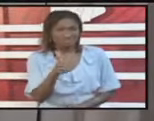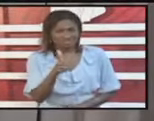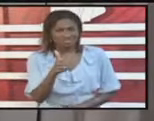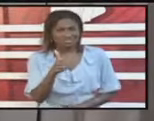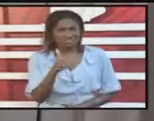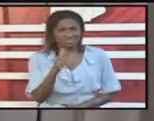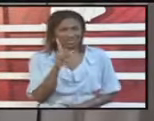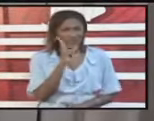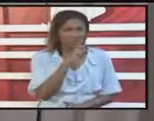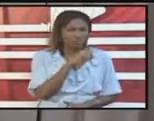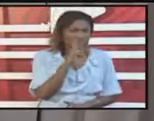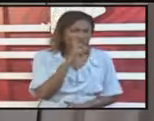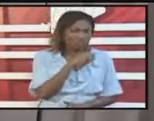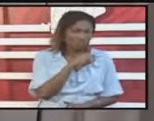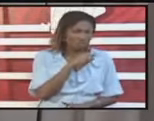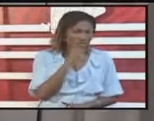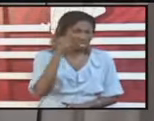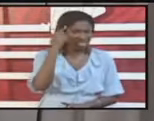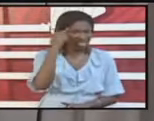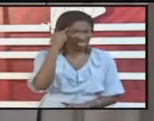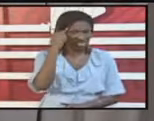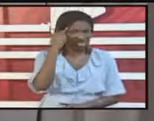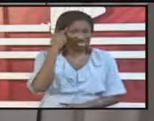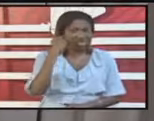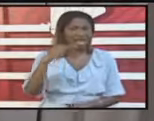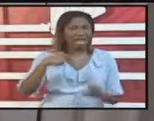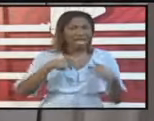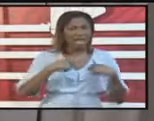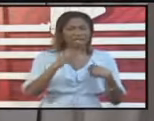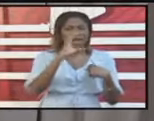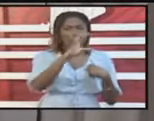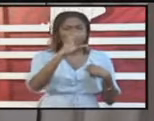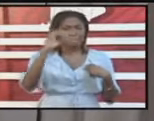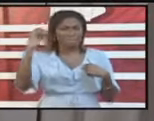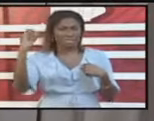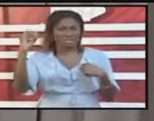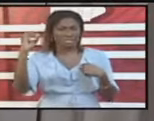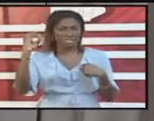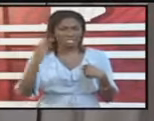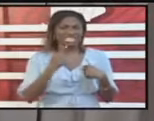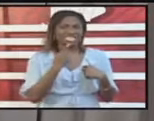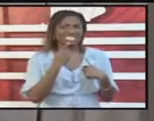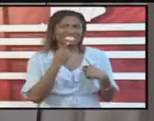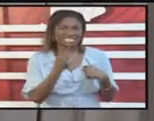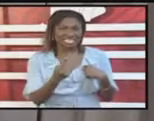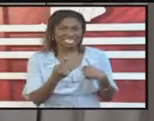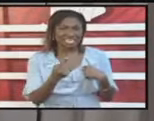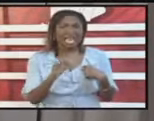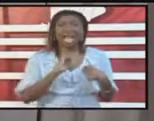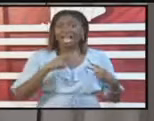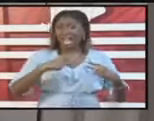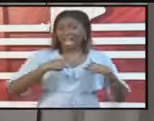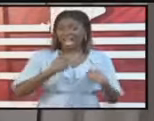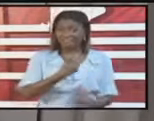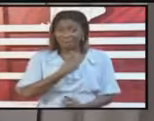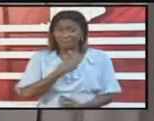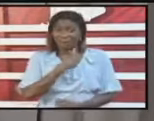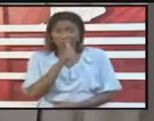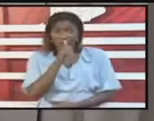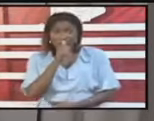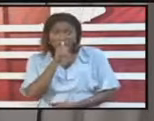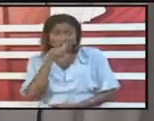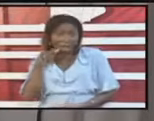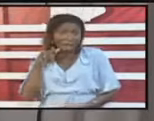Trinidad and Tobago by charter companies or persons holding themselves out as having having a charter flight that there's been a